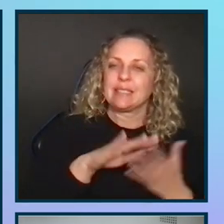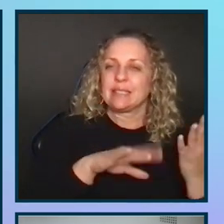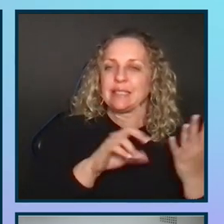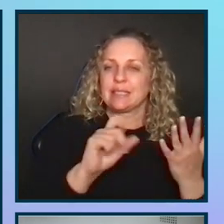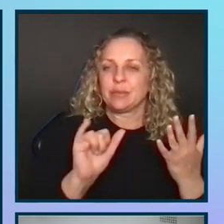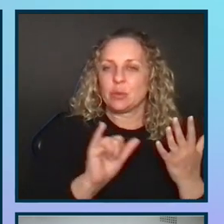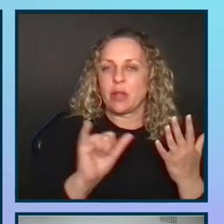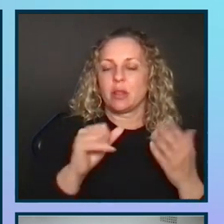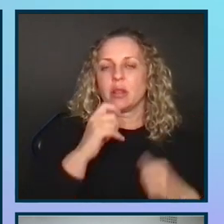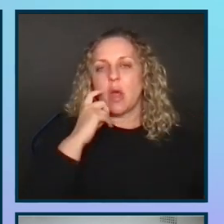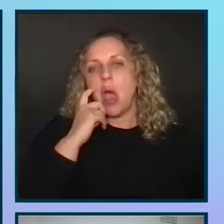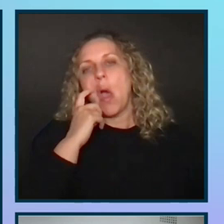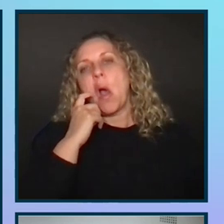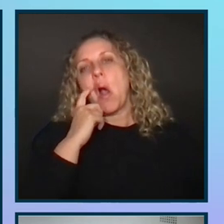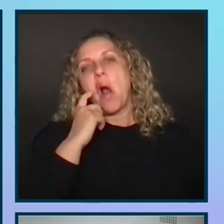as well.